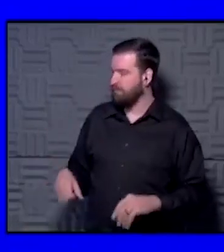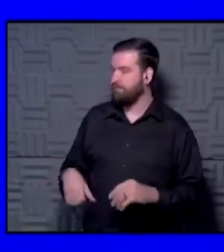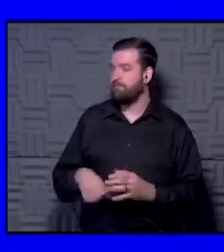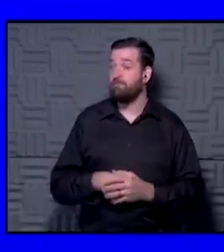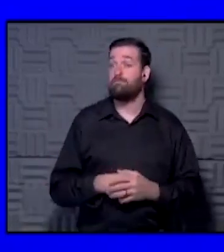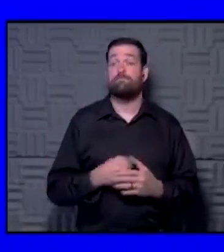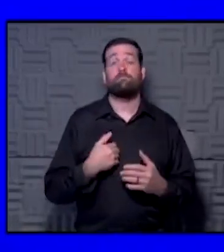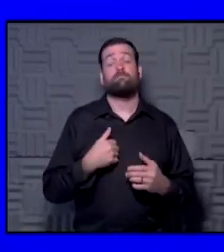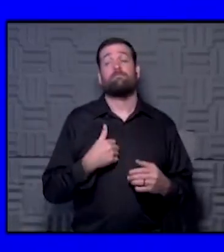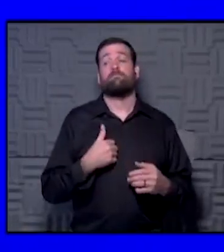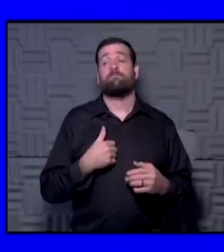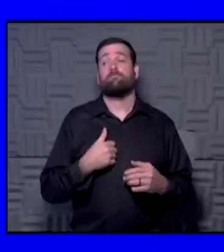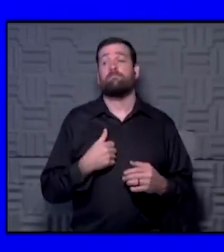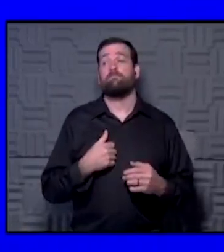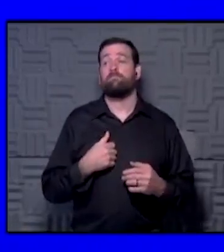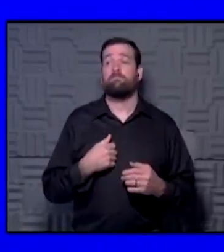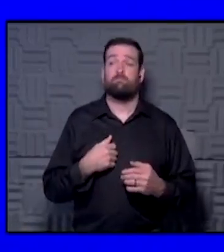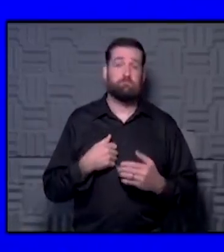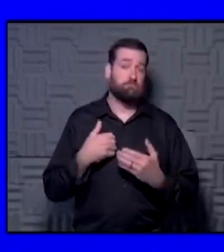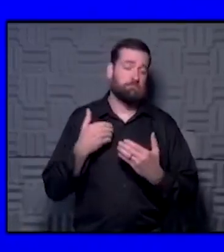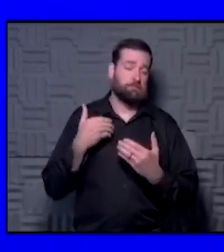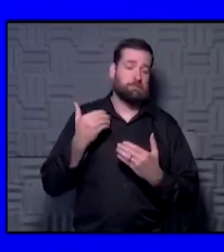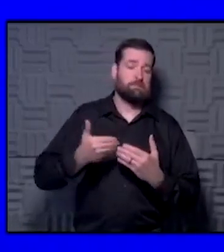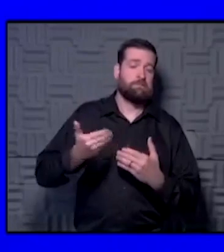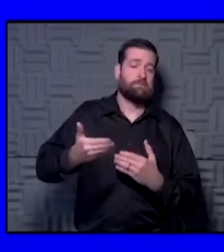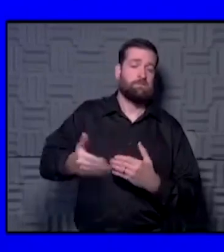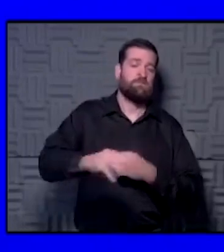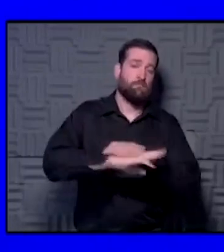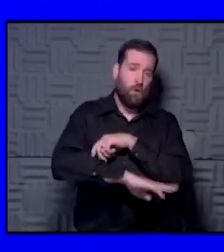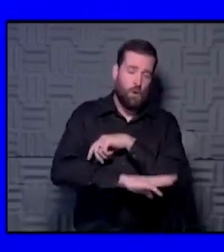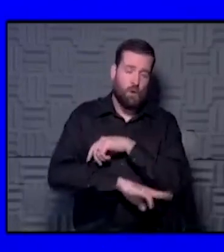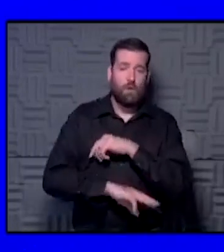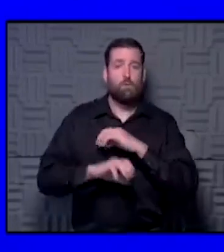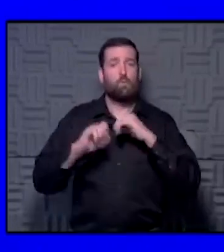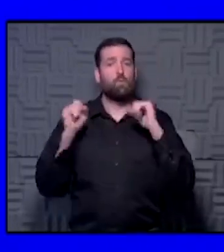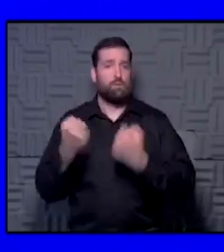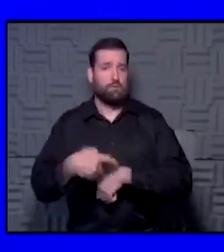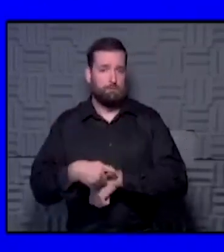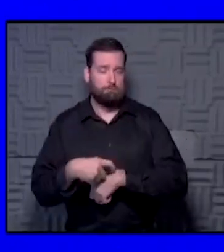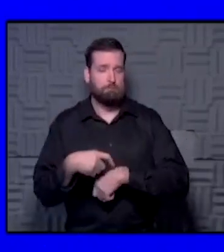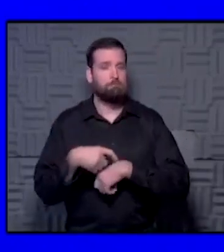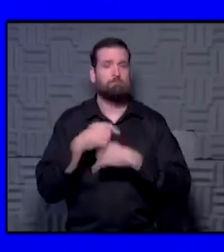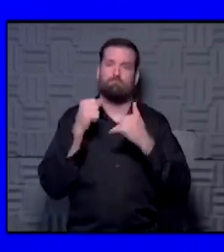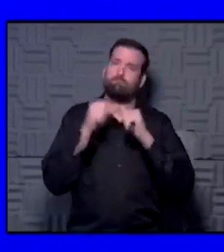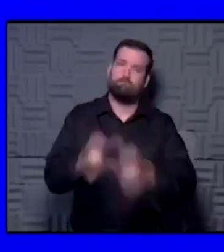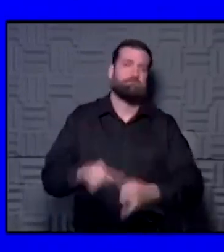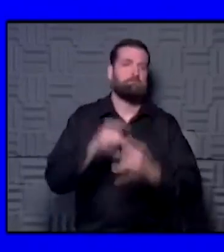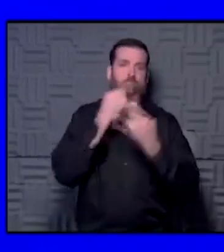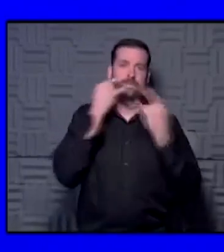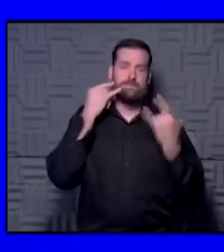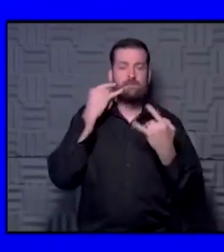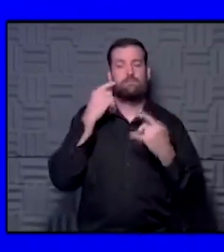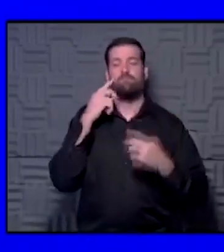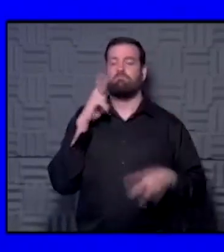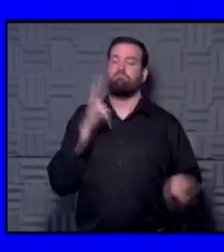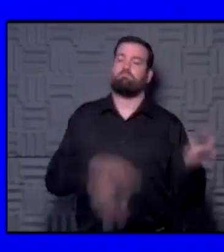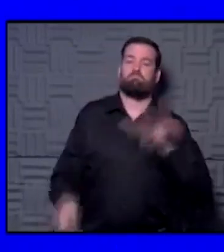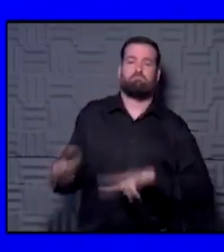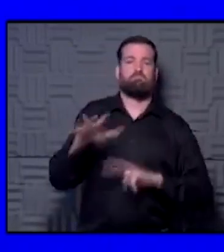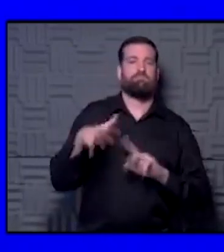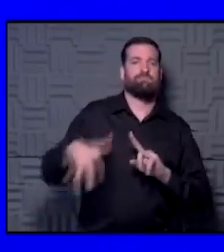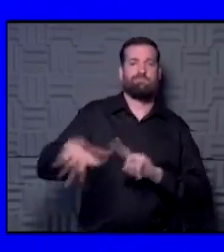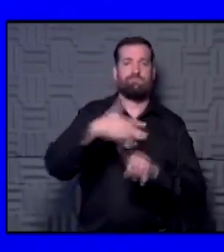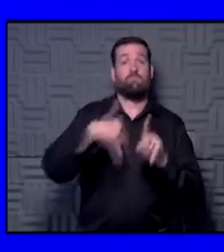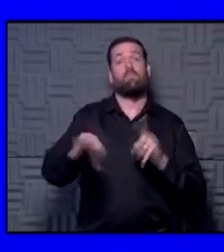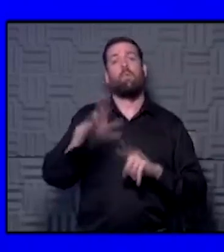point, as we are getting, you know, going to be moving into the fall and the winter, continue to wear the mask. Continue to evaluate your surroundings. It